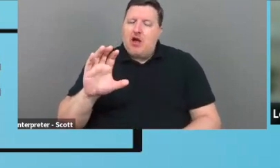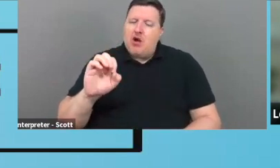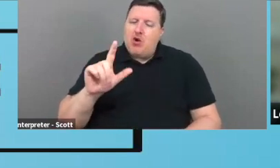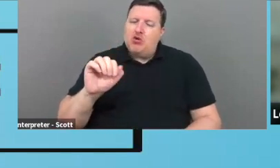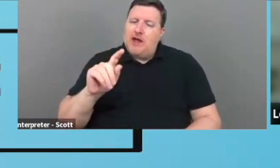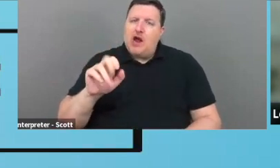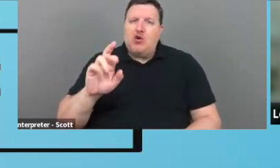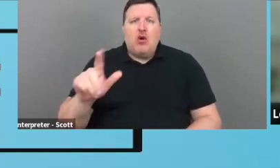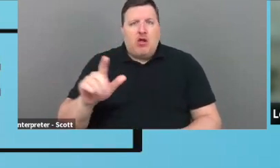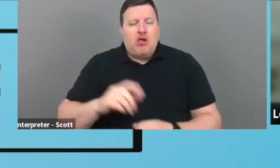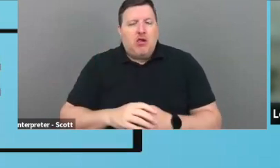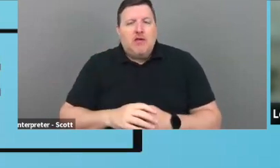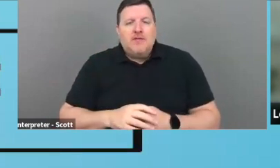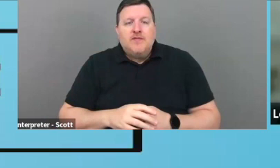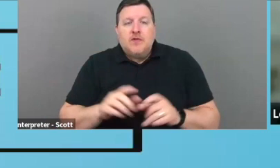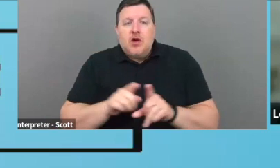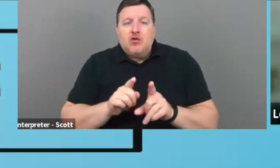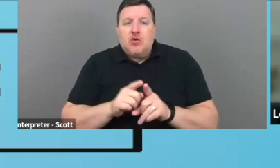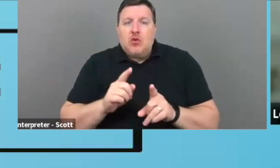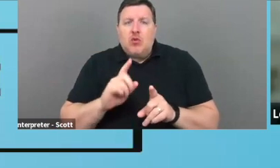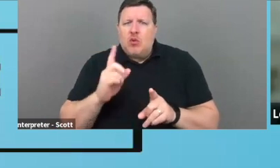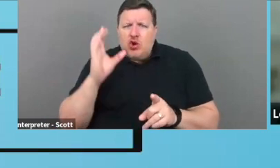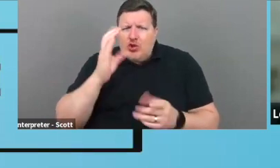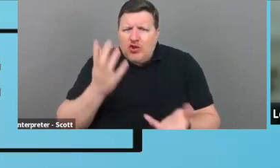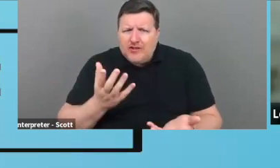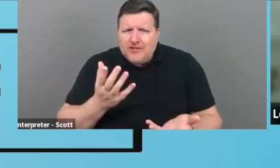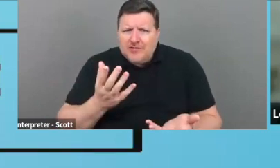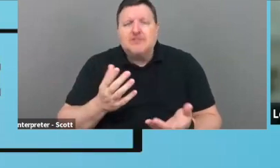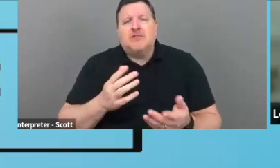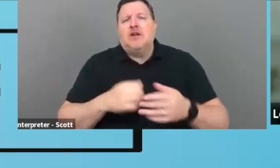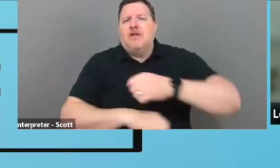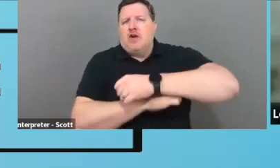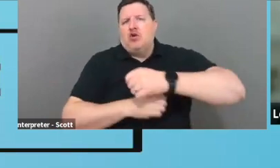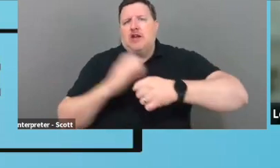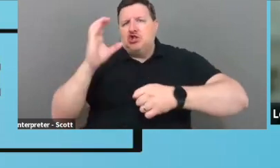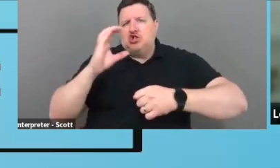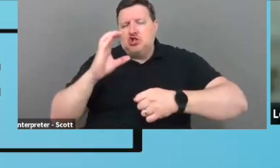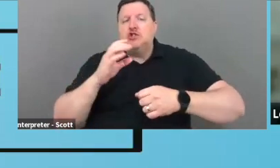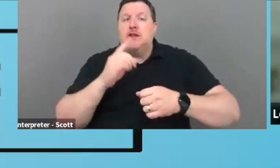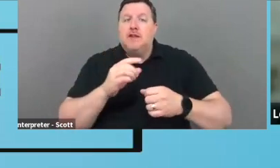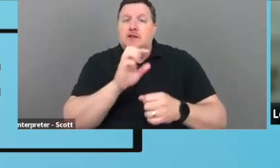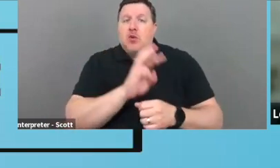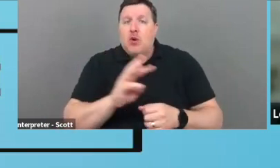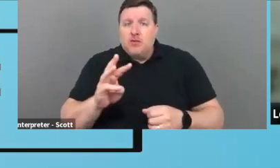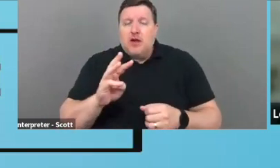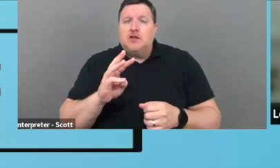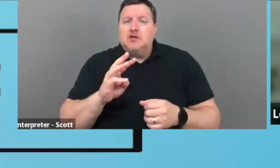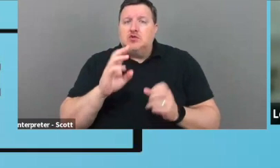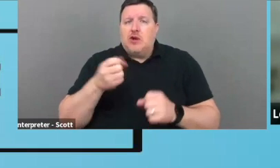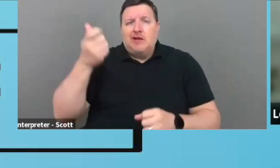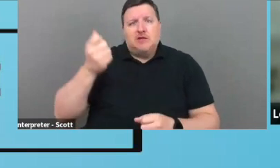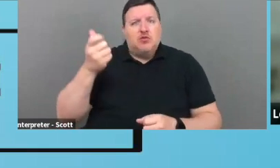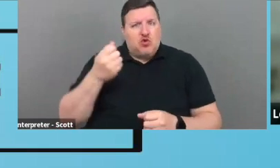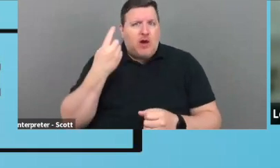look? I mentioned foundation search there. These are subscription sites, right? We have foundation search, foundation